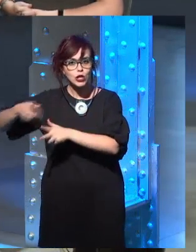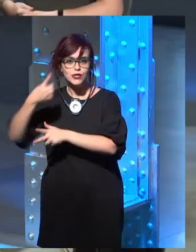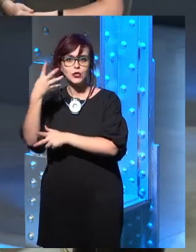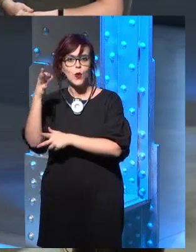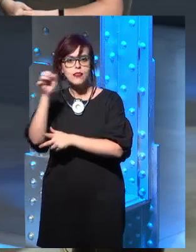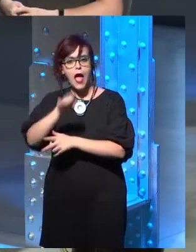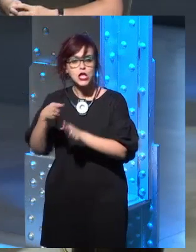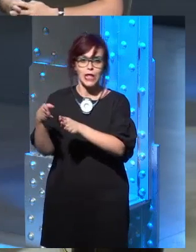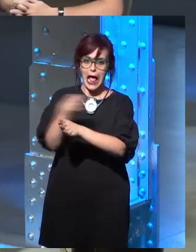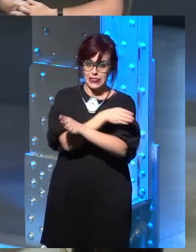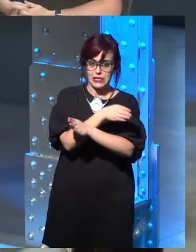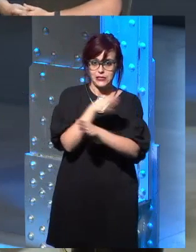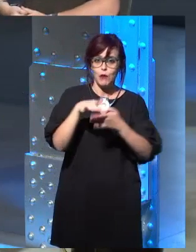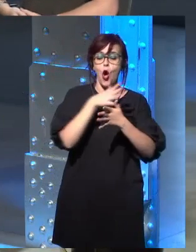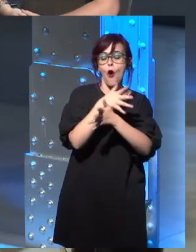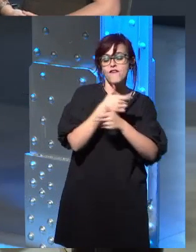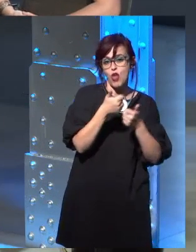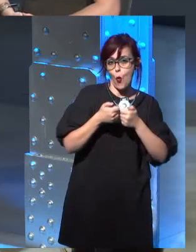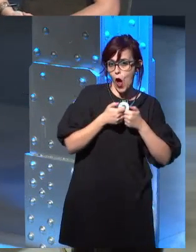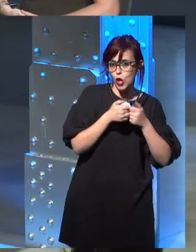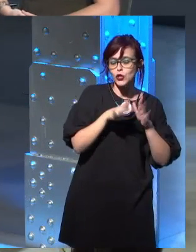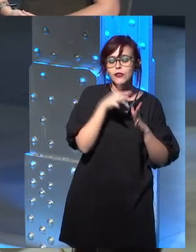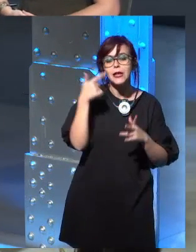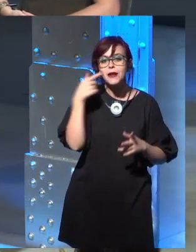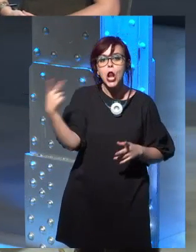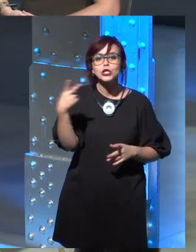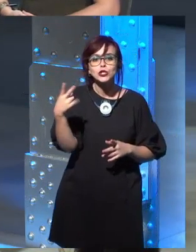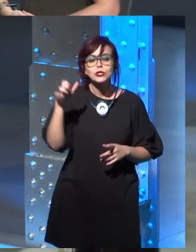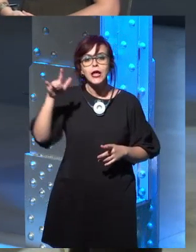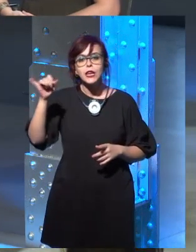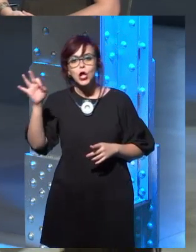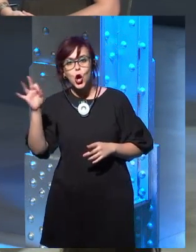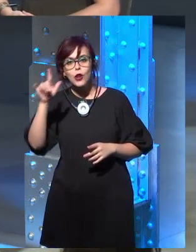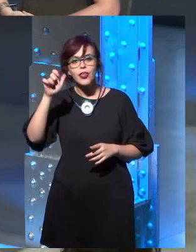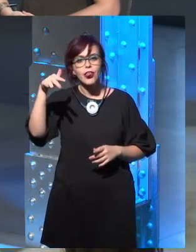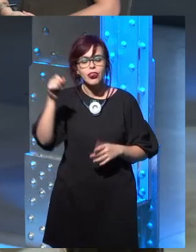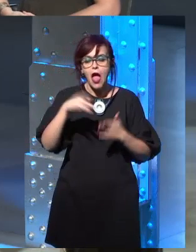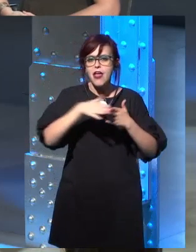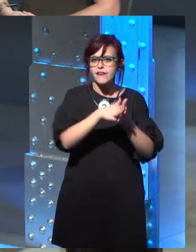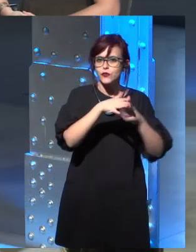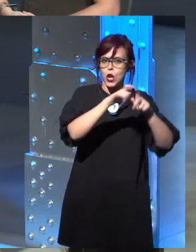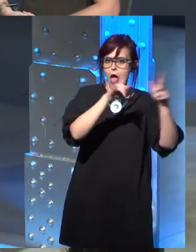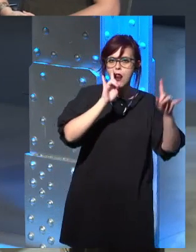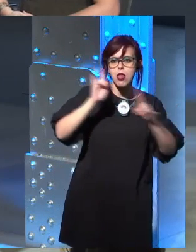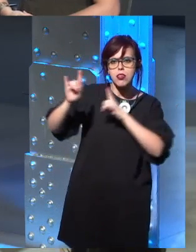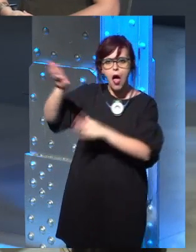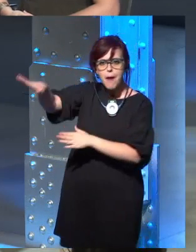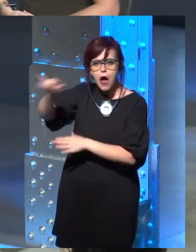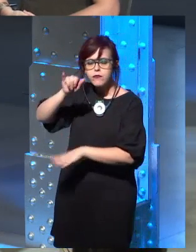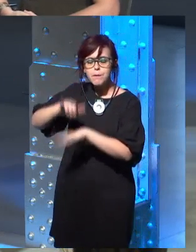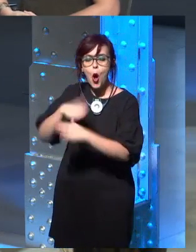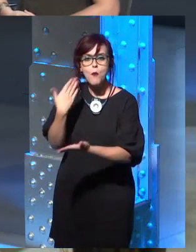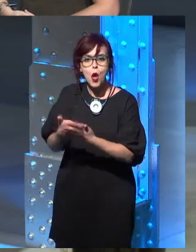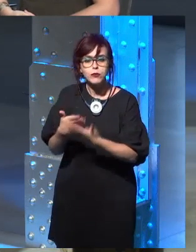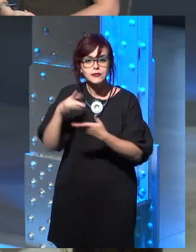the books of A Song of Ice and Fire. So I would like to ask you, how